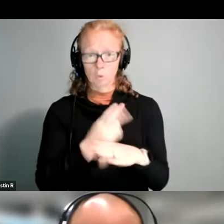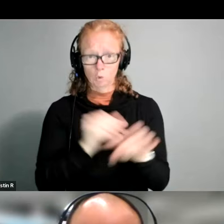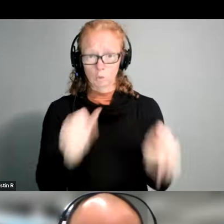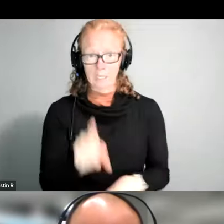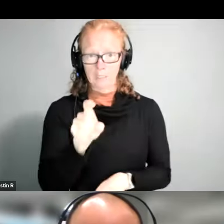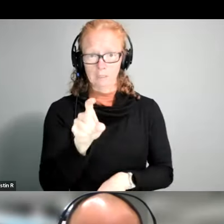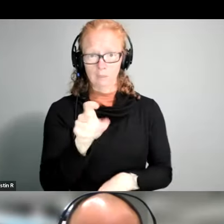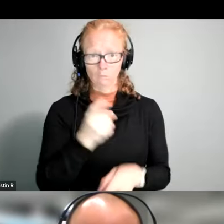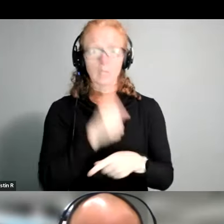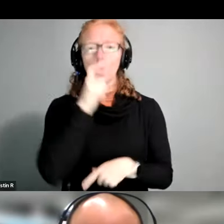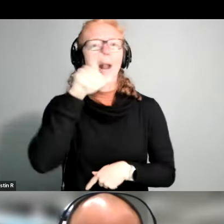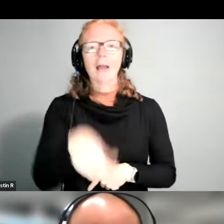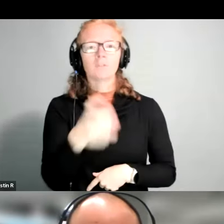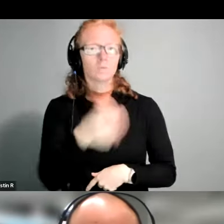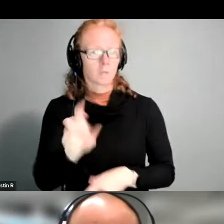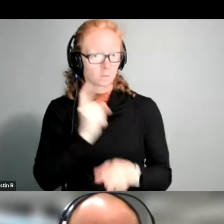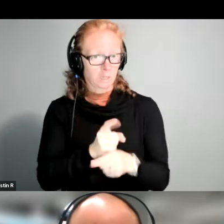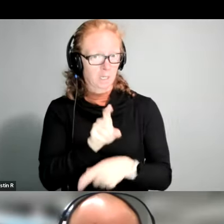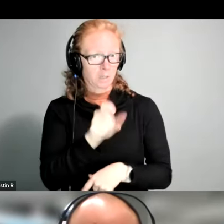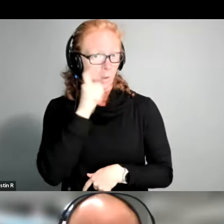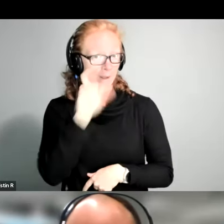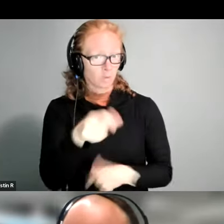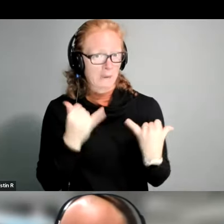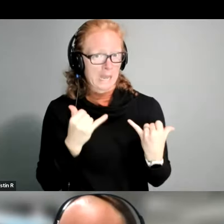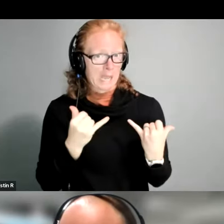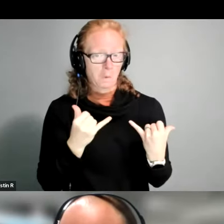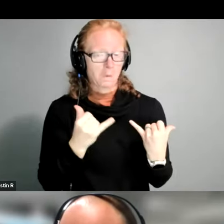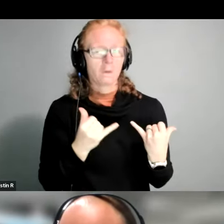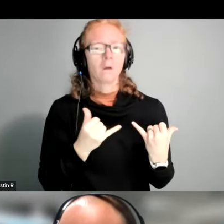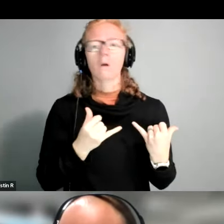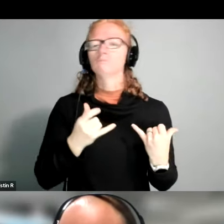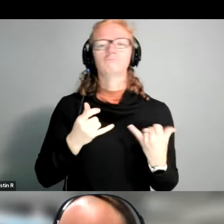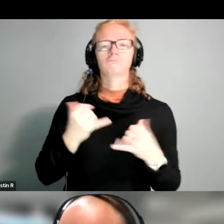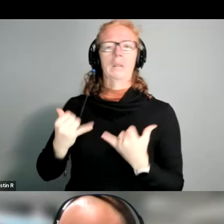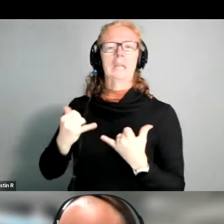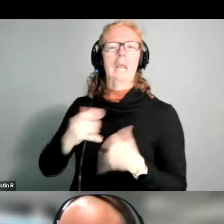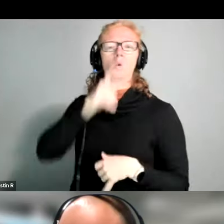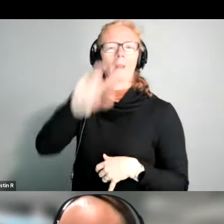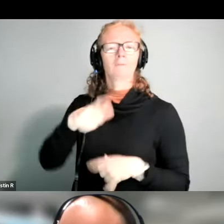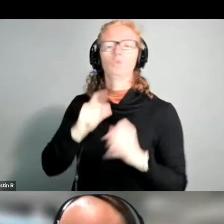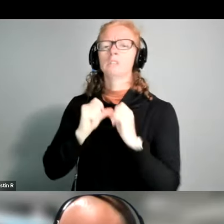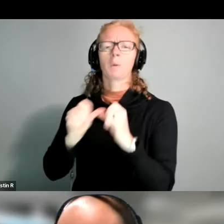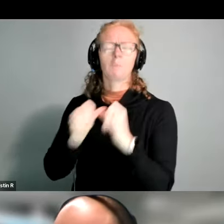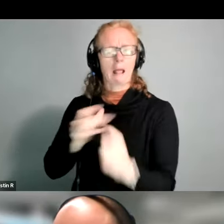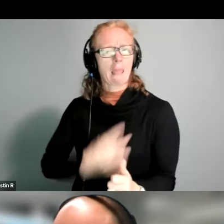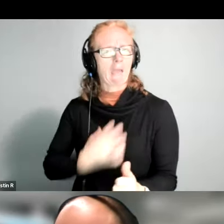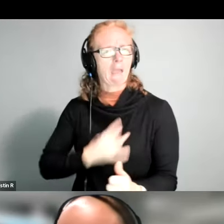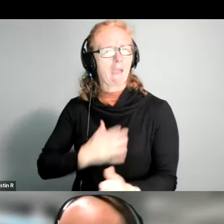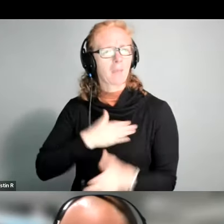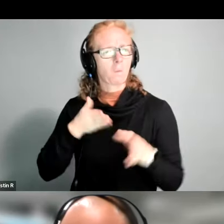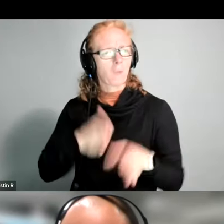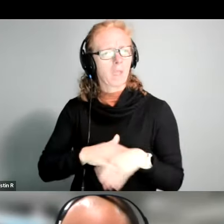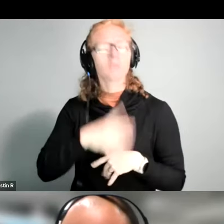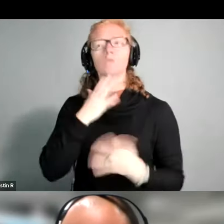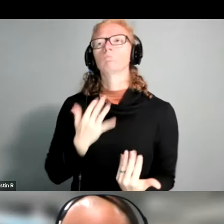continue for you right you don't have to change over now correct there's no need to take any action today if you like what you're doing and you just want to wait